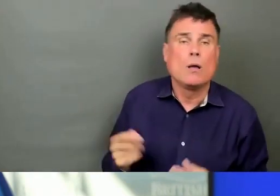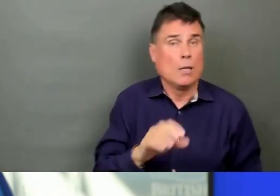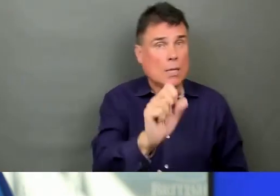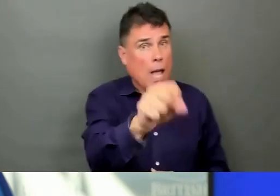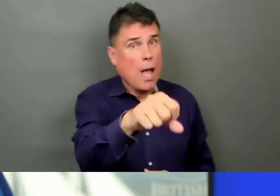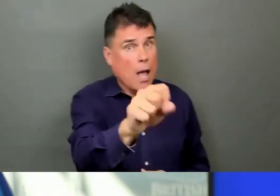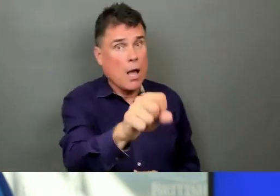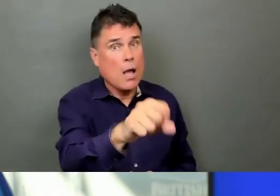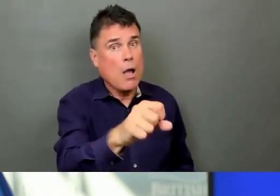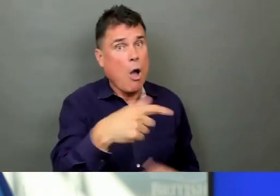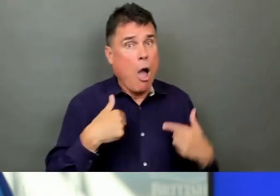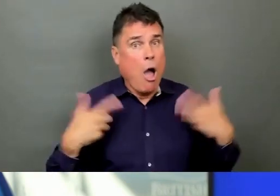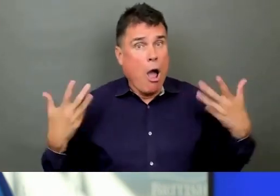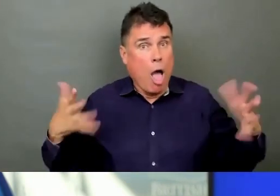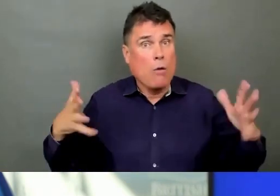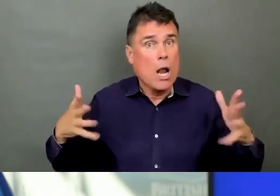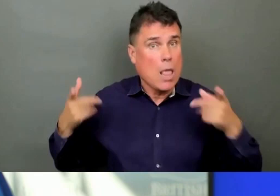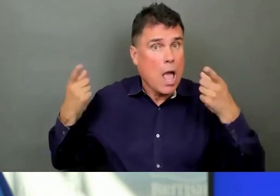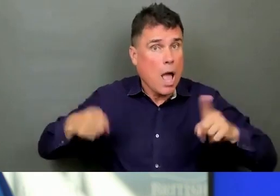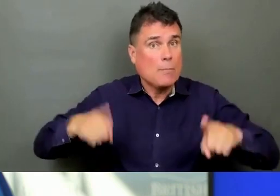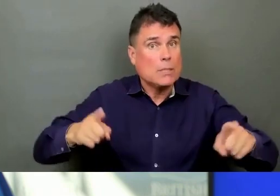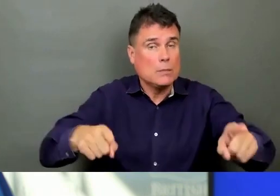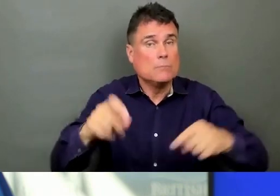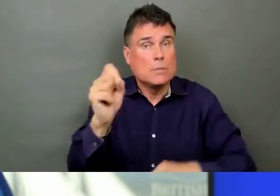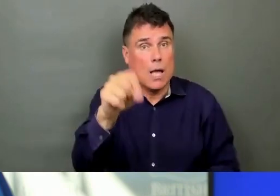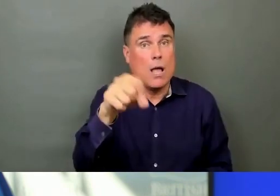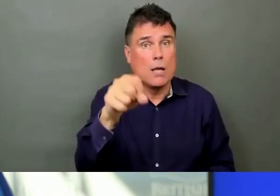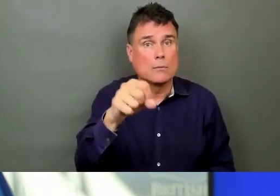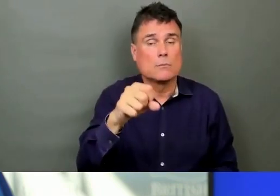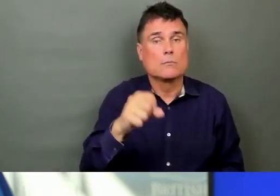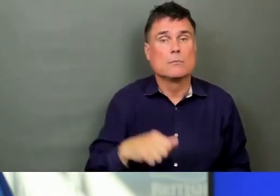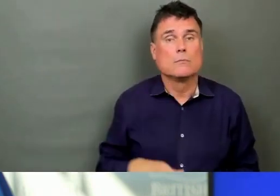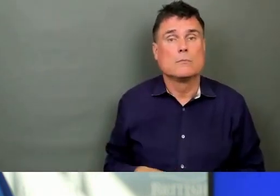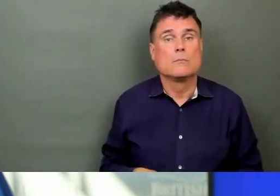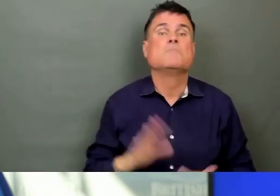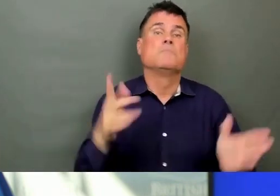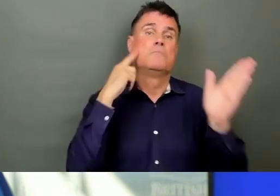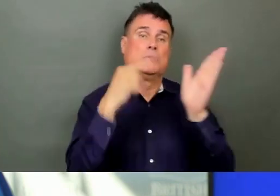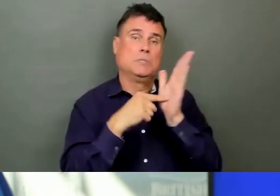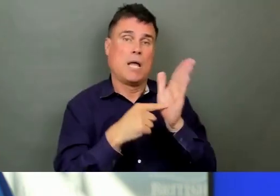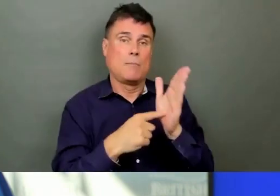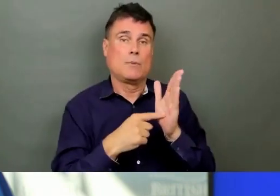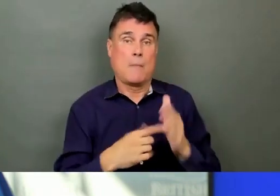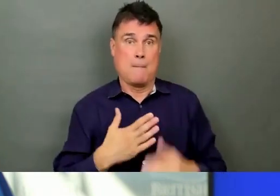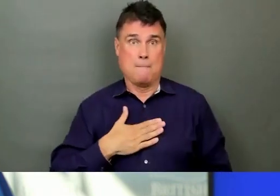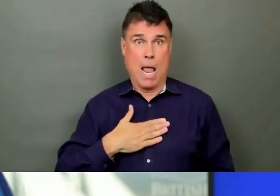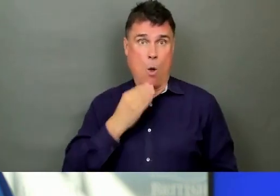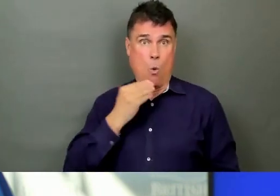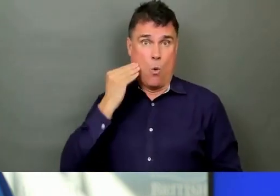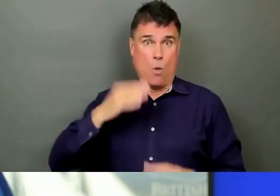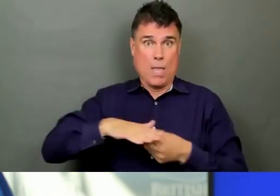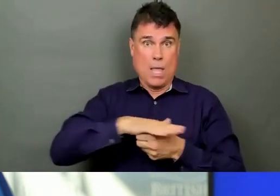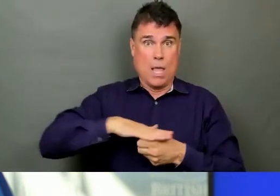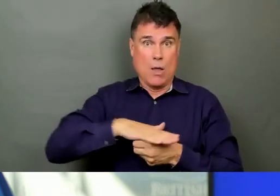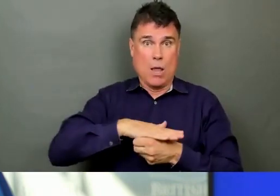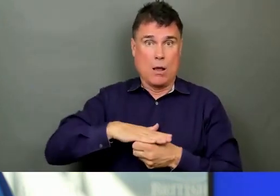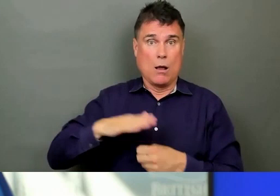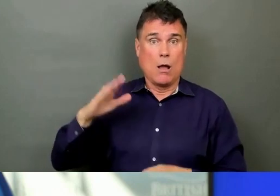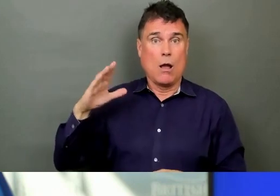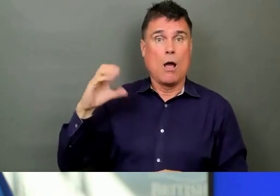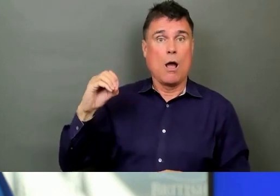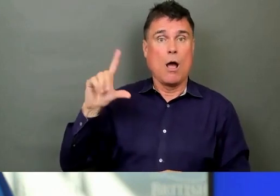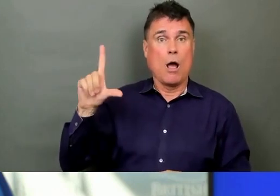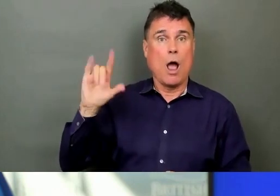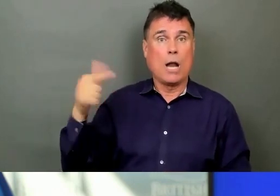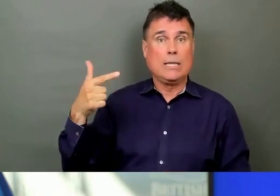Collingwood neighbourhood house is doing just that. They have a bus, a seniors bus, that they are using to provide people